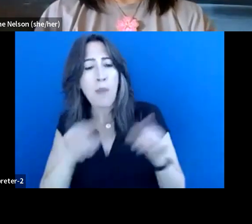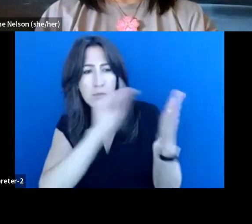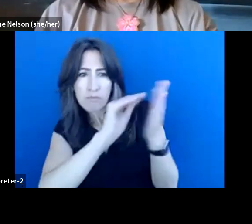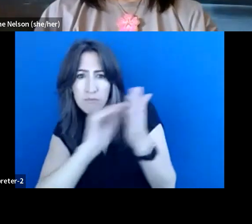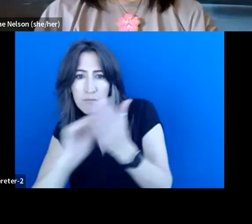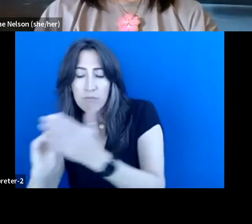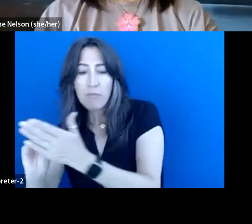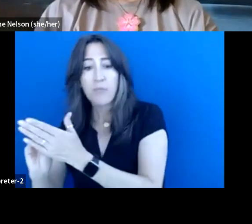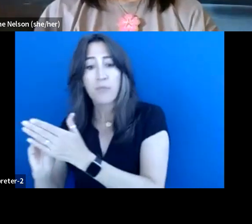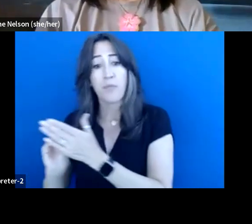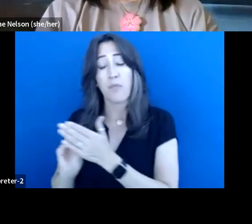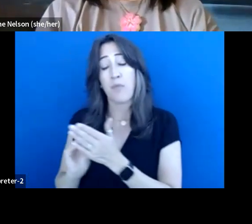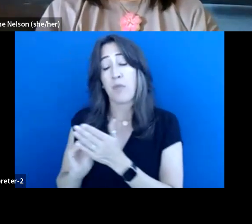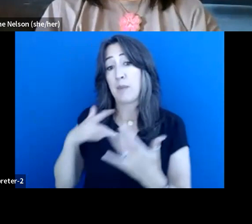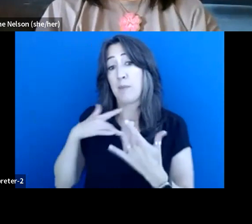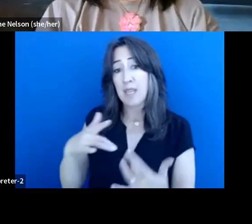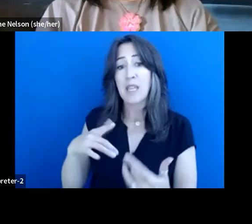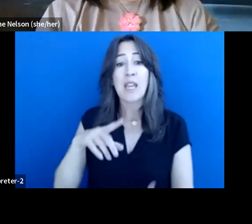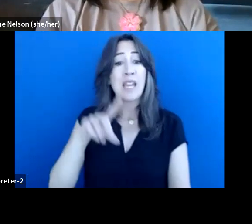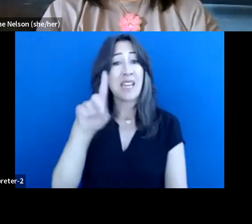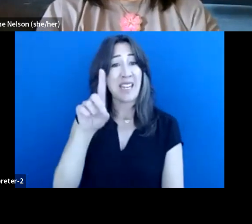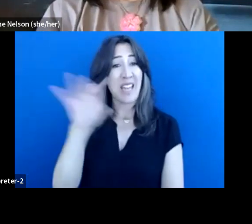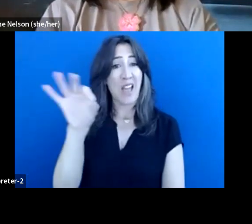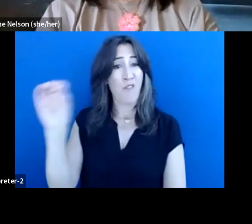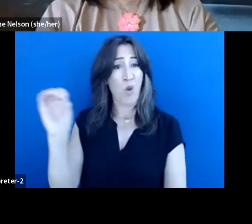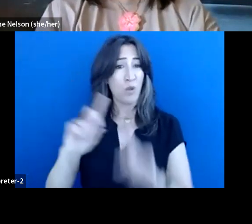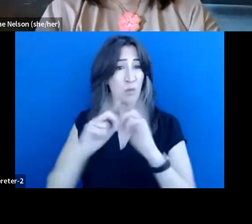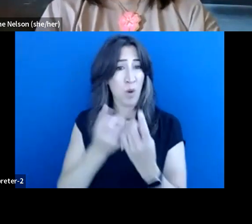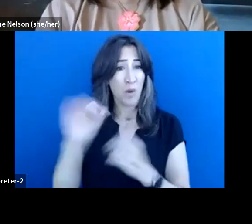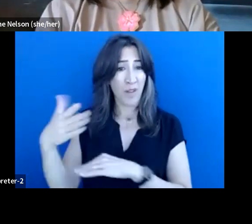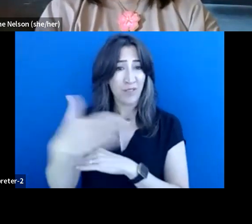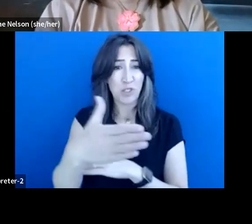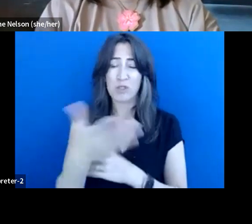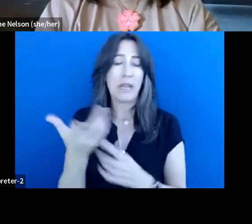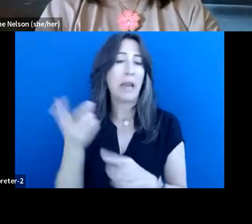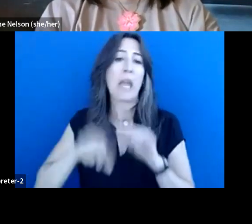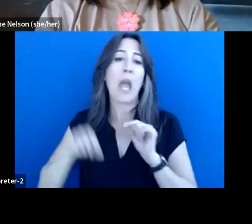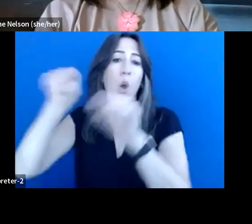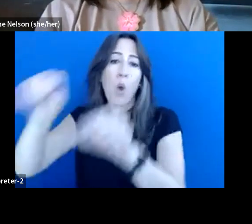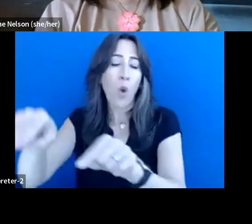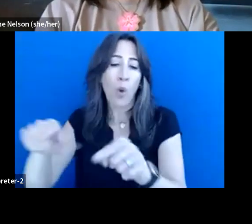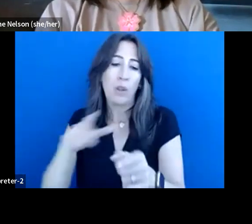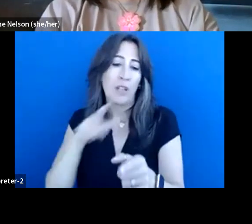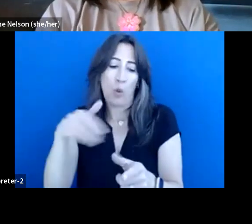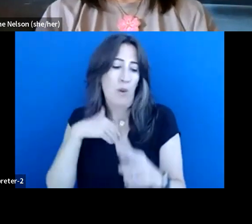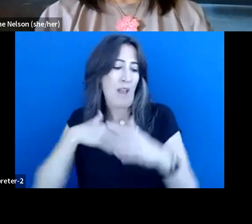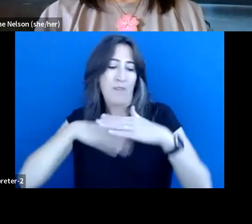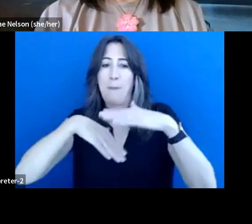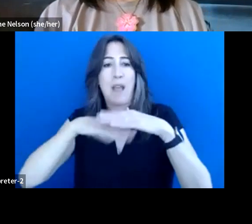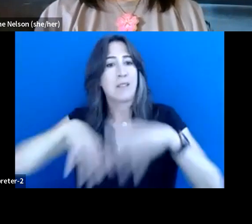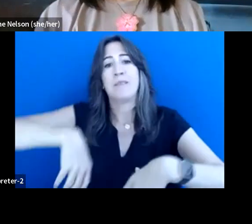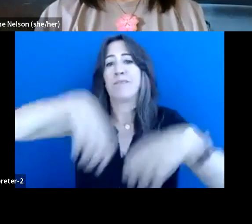the places that they're going. DFO isn't going because they just don't have the capacity to do that. So it's our